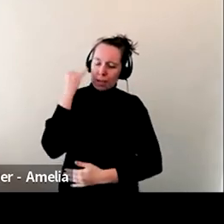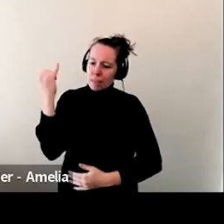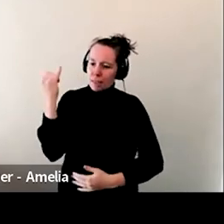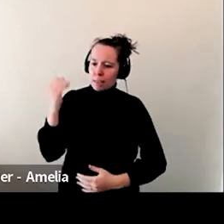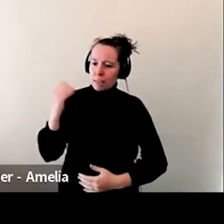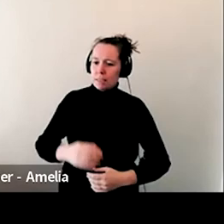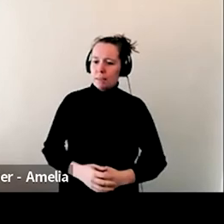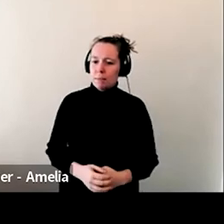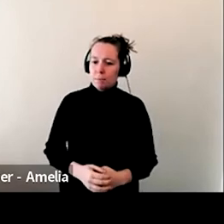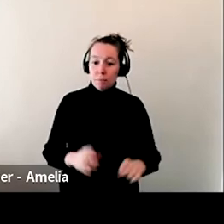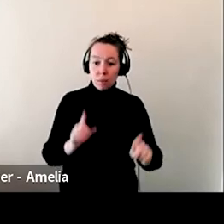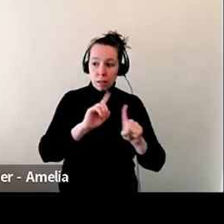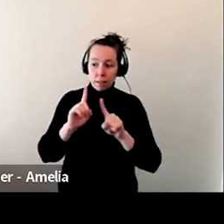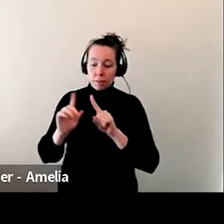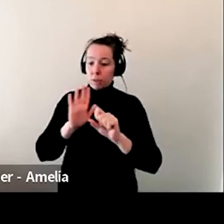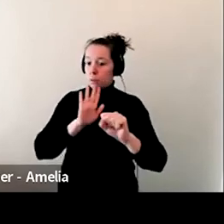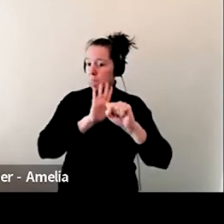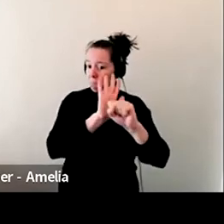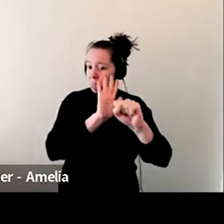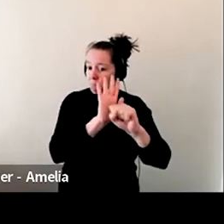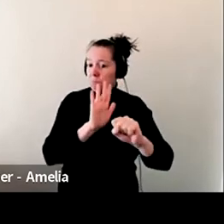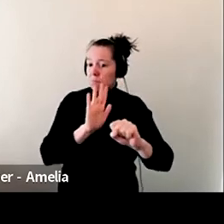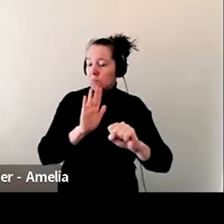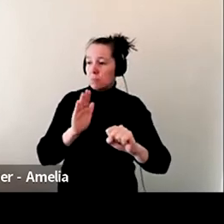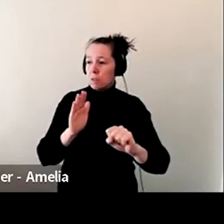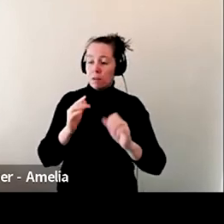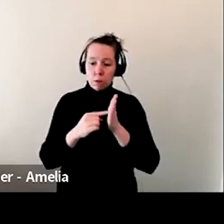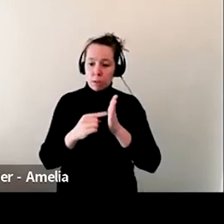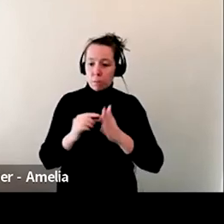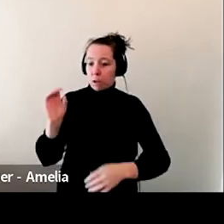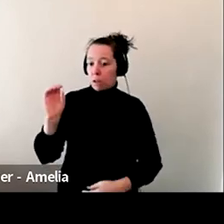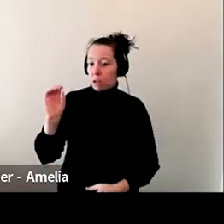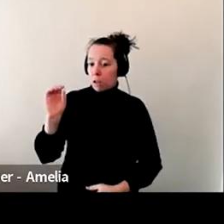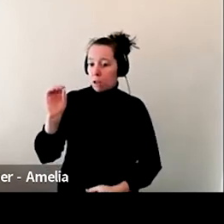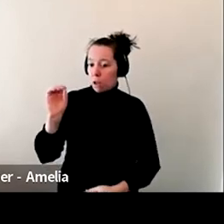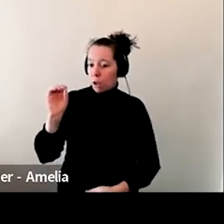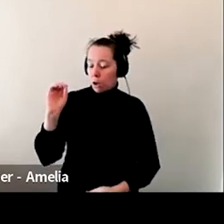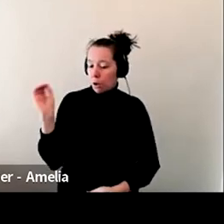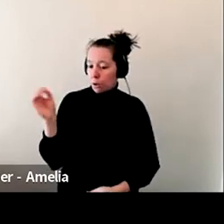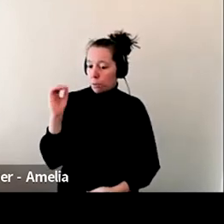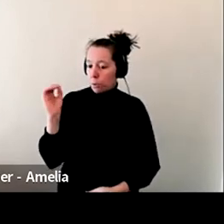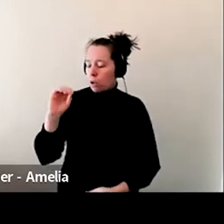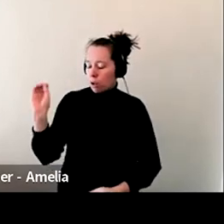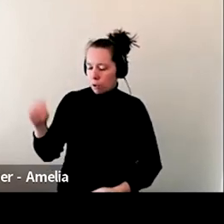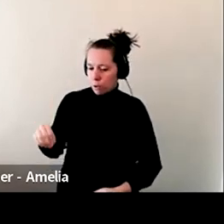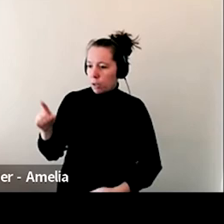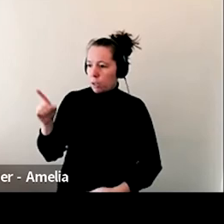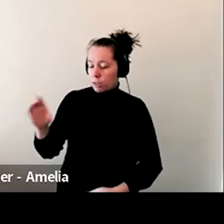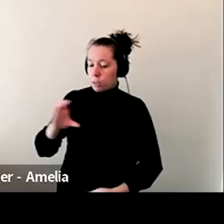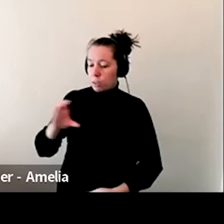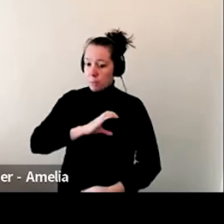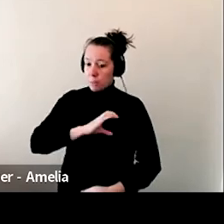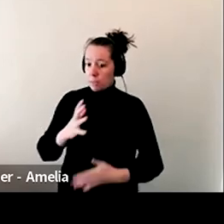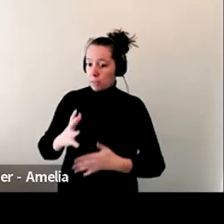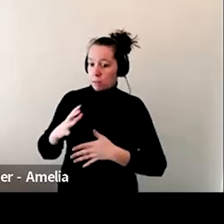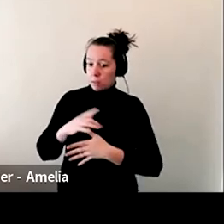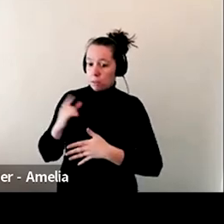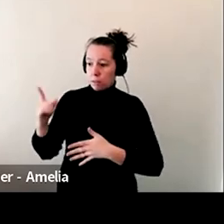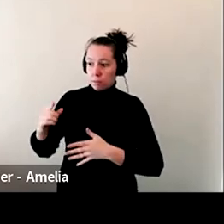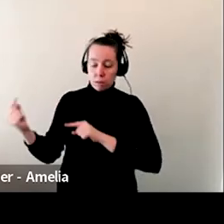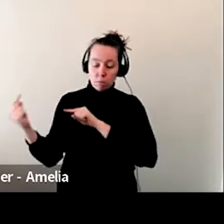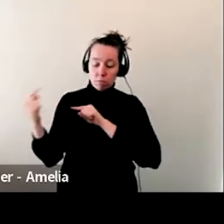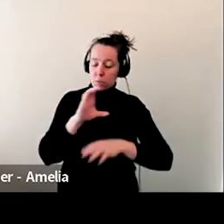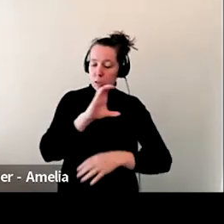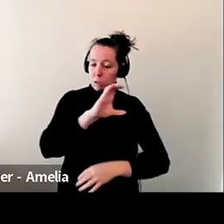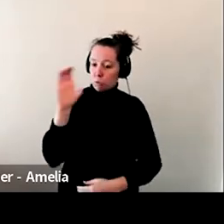um, social justice events. We had the Ottawa police chief, um, speak via zoom about, uh, systemic racism and